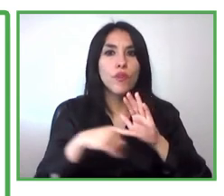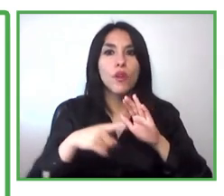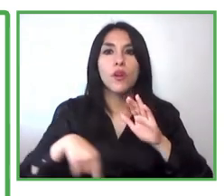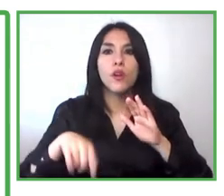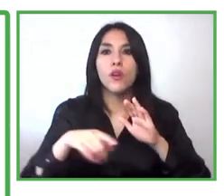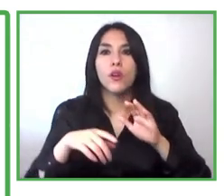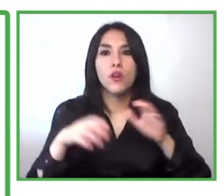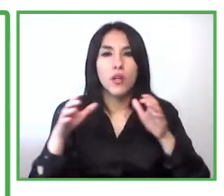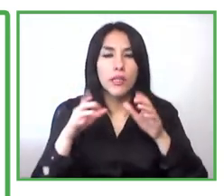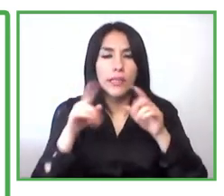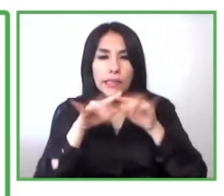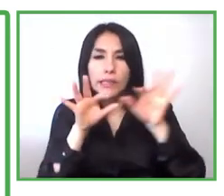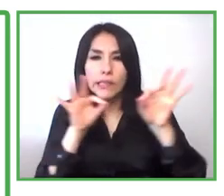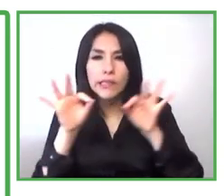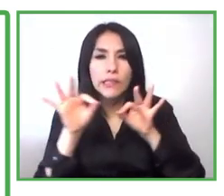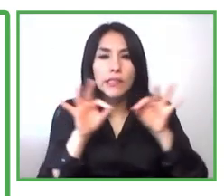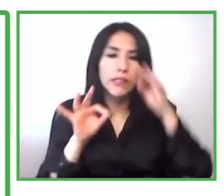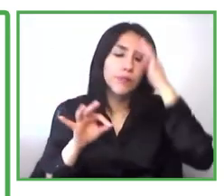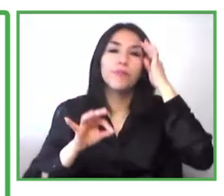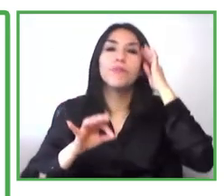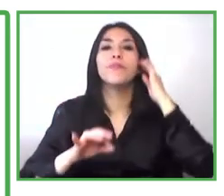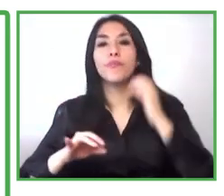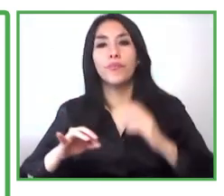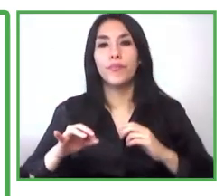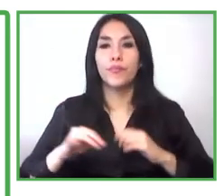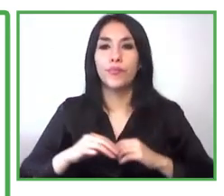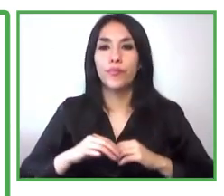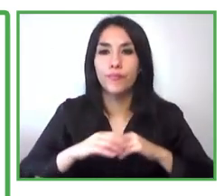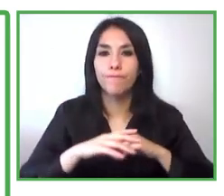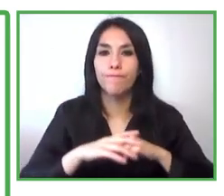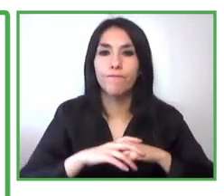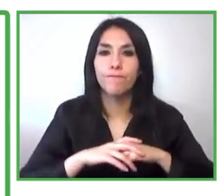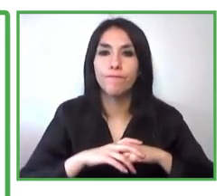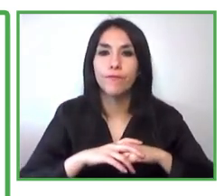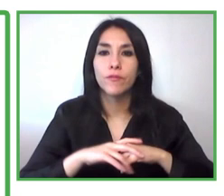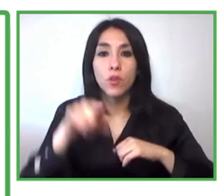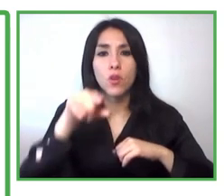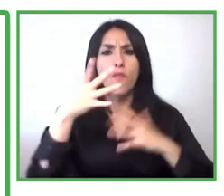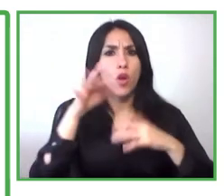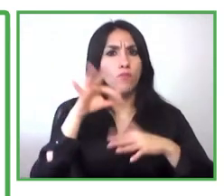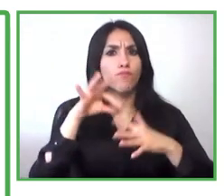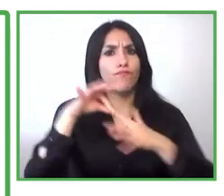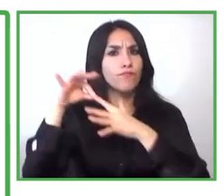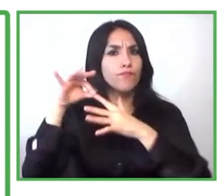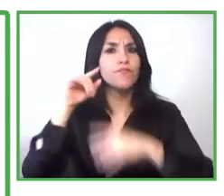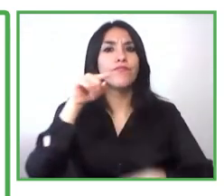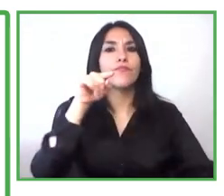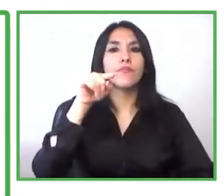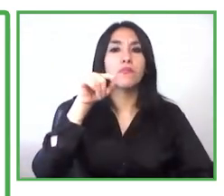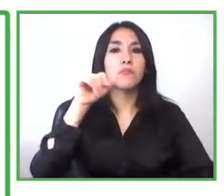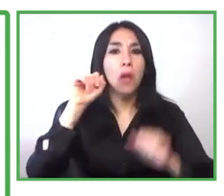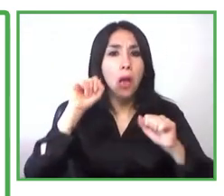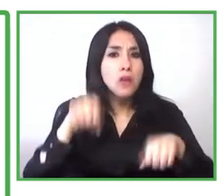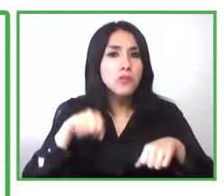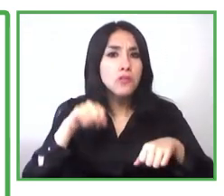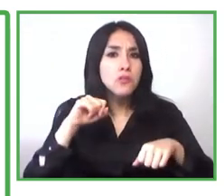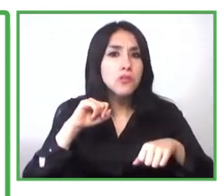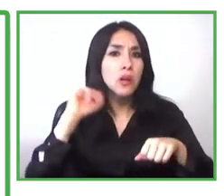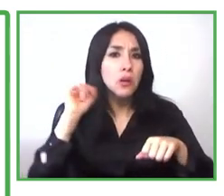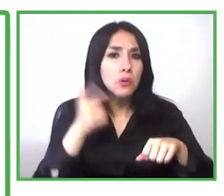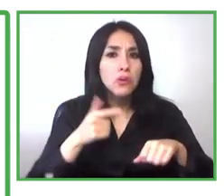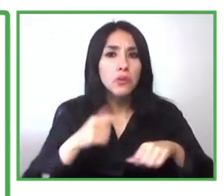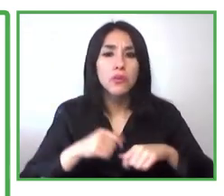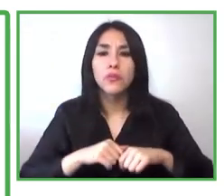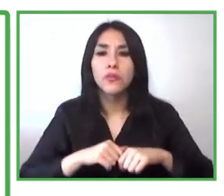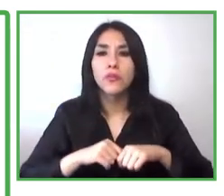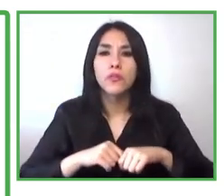and not only it may allow the organization to generate additional incomes and to support all the social work that